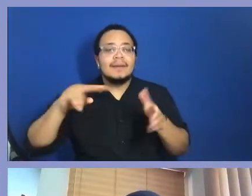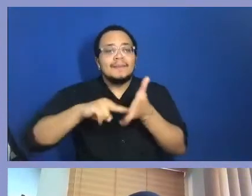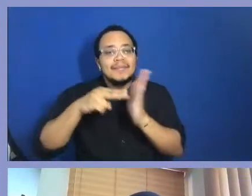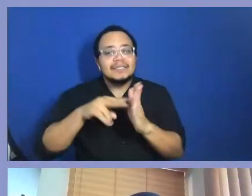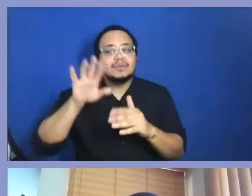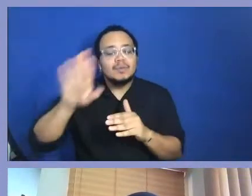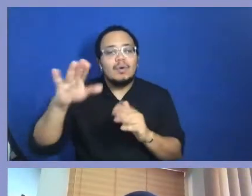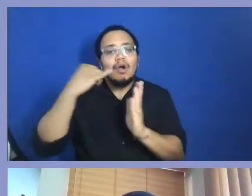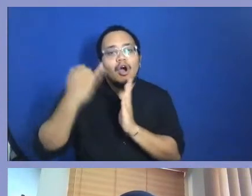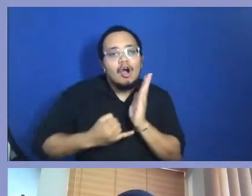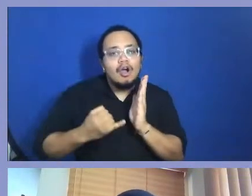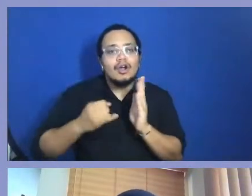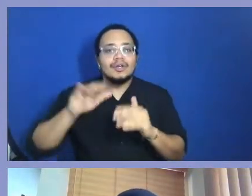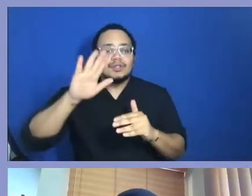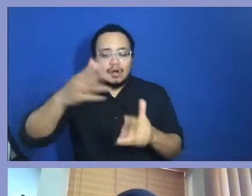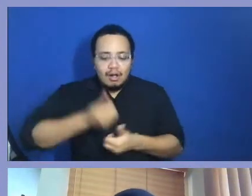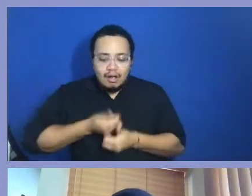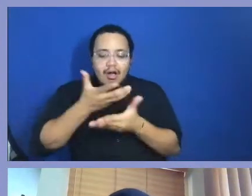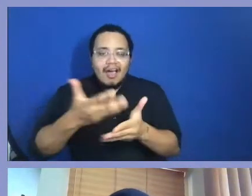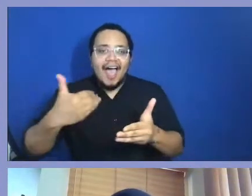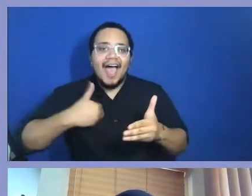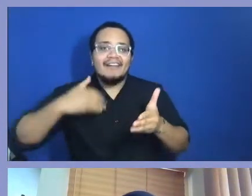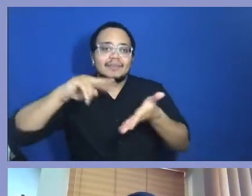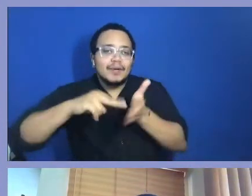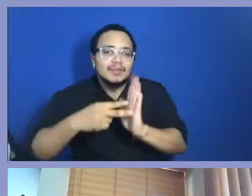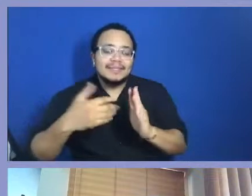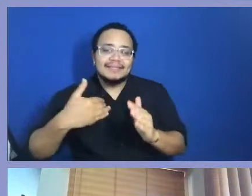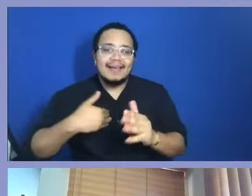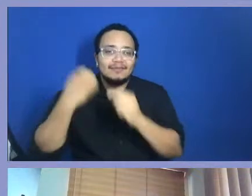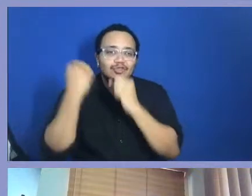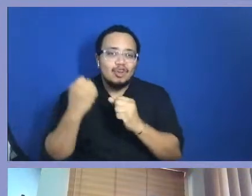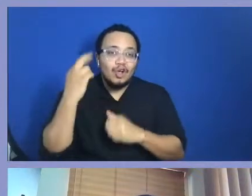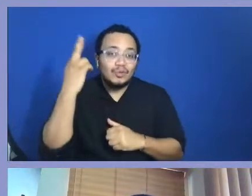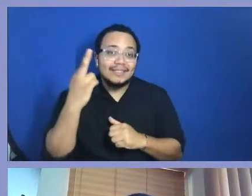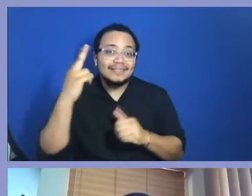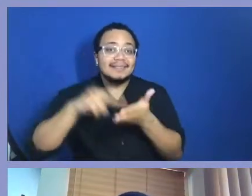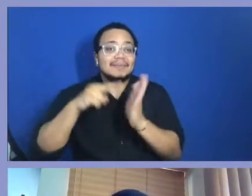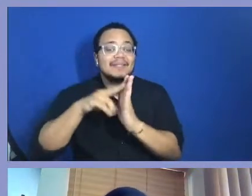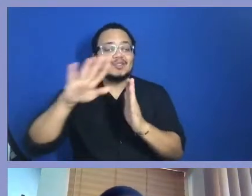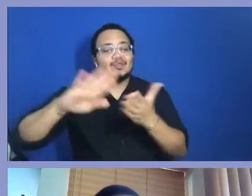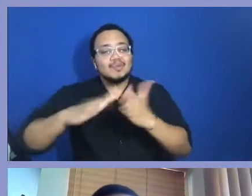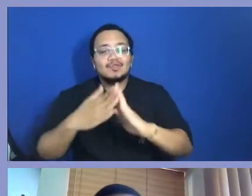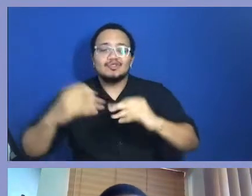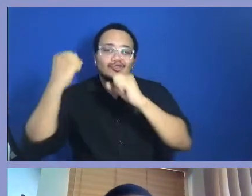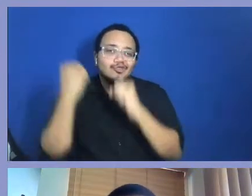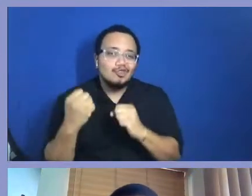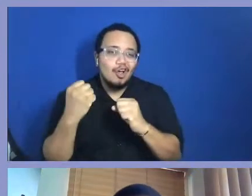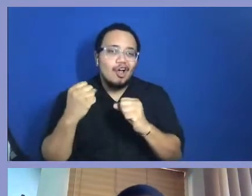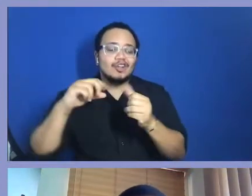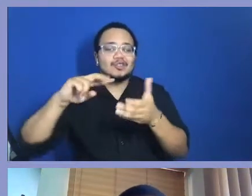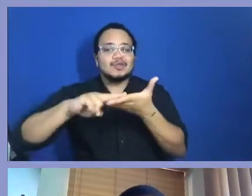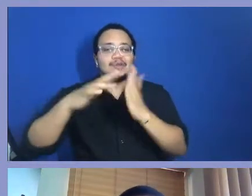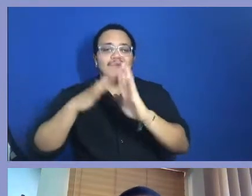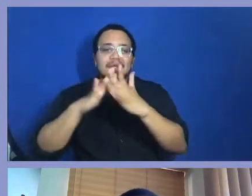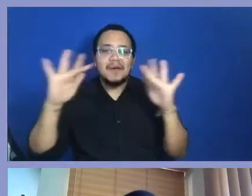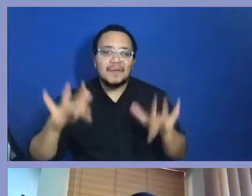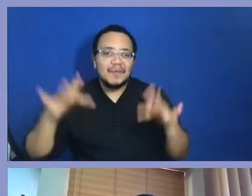When you have purpose, your community is stronger. Yes. Politicians don't want to talk to you.